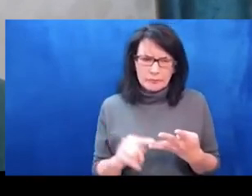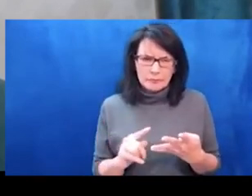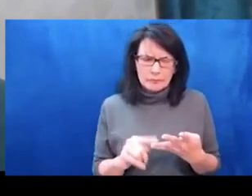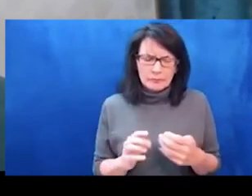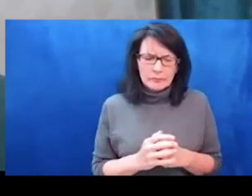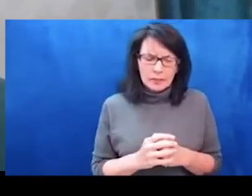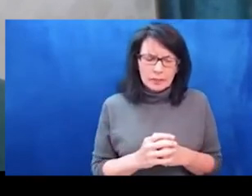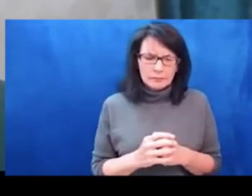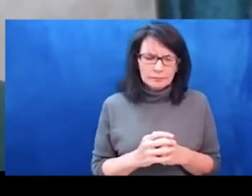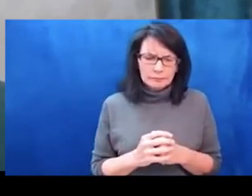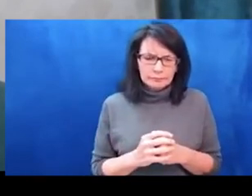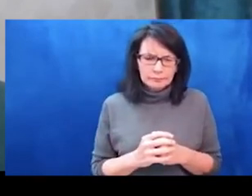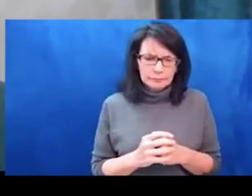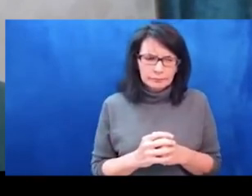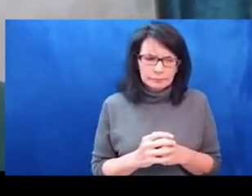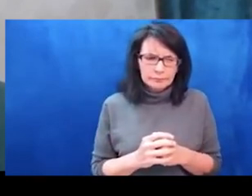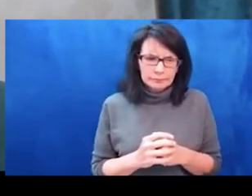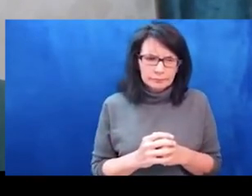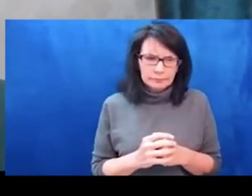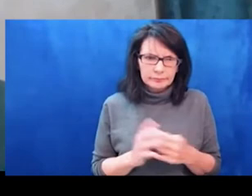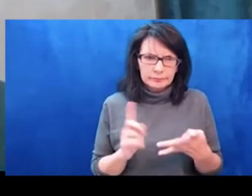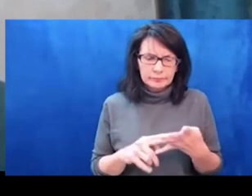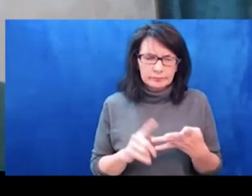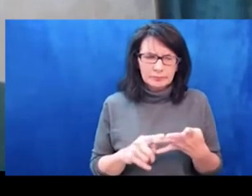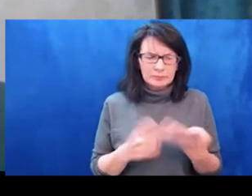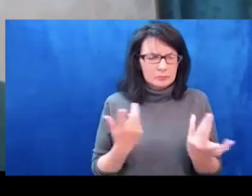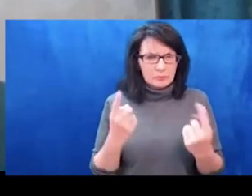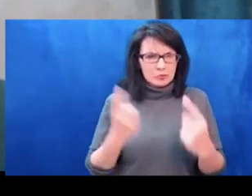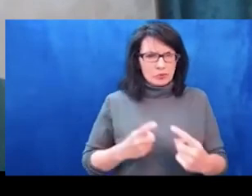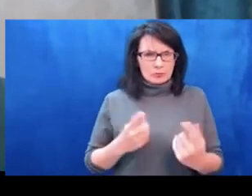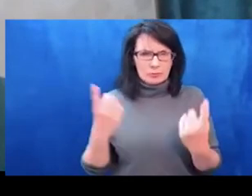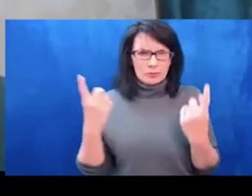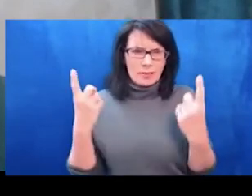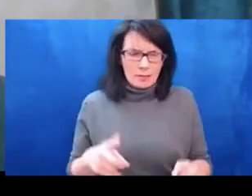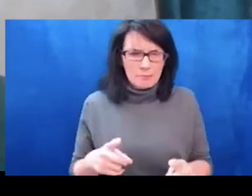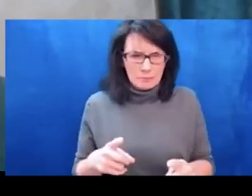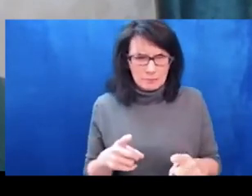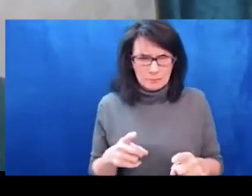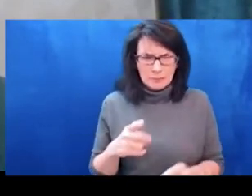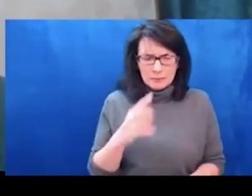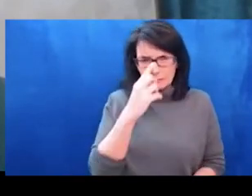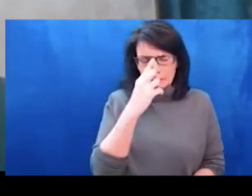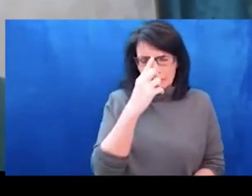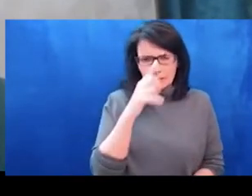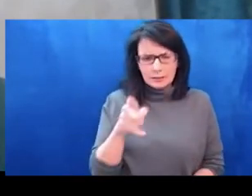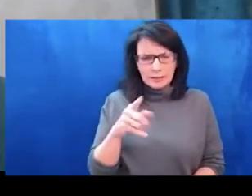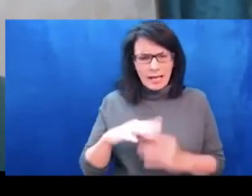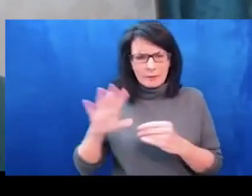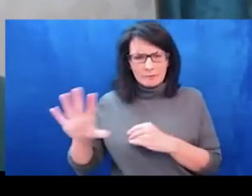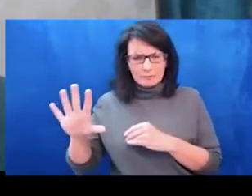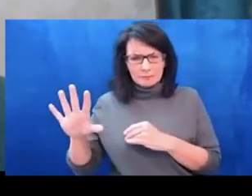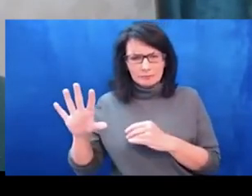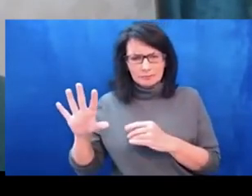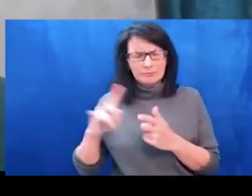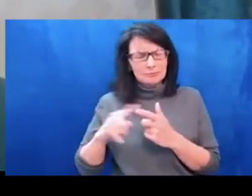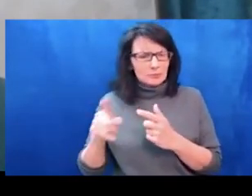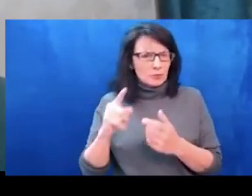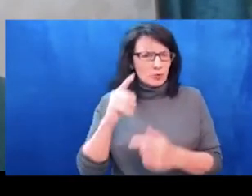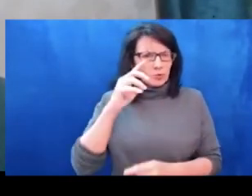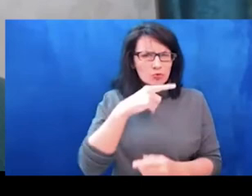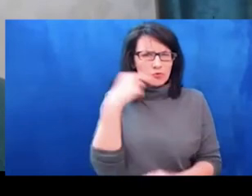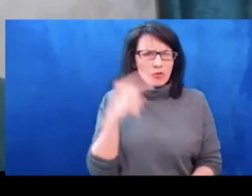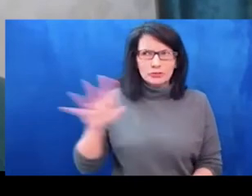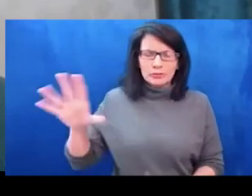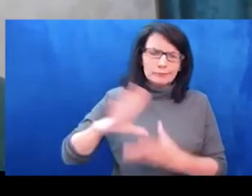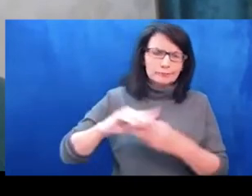sieges around cities like, for example, Aleppo or the area of Isranguta and elsewhere where access